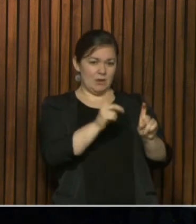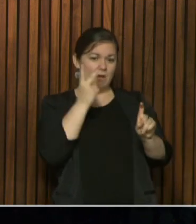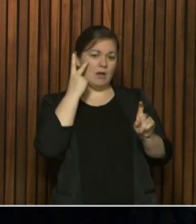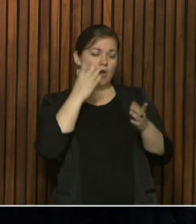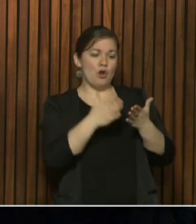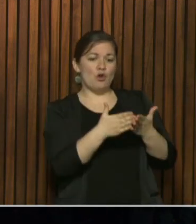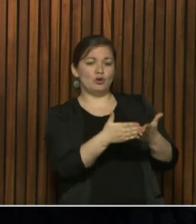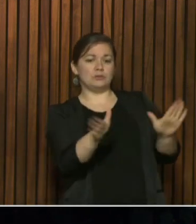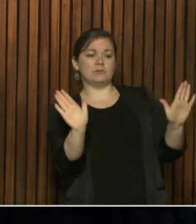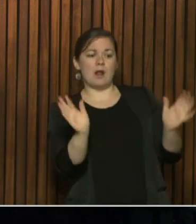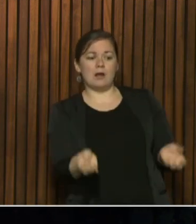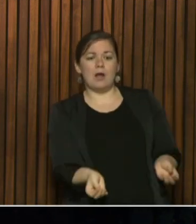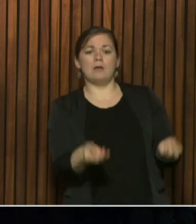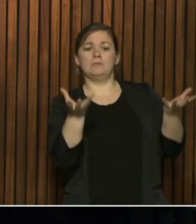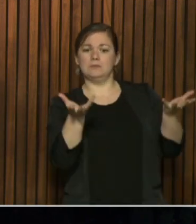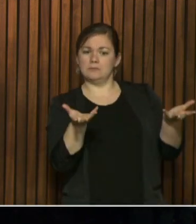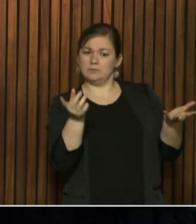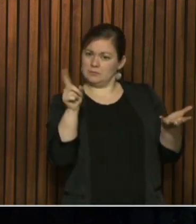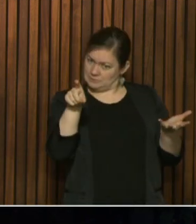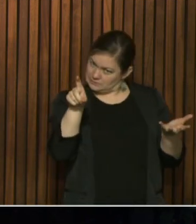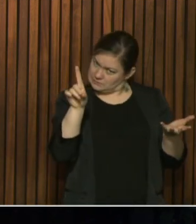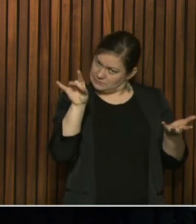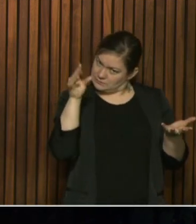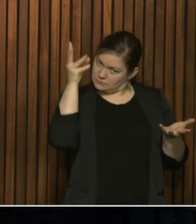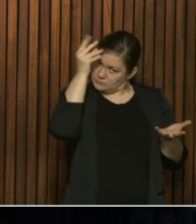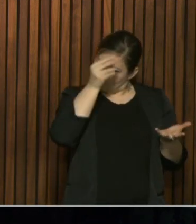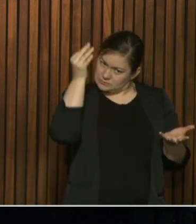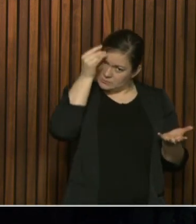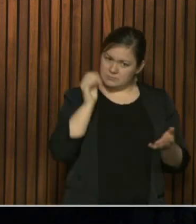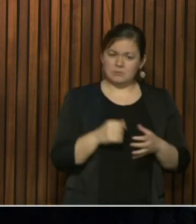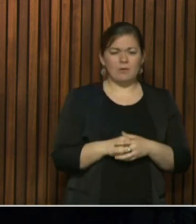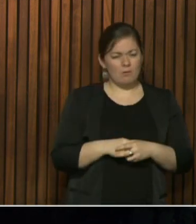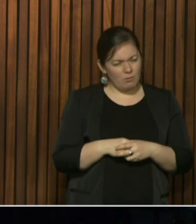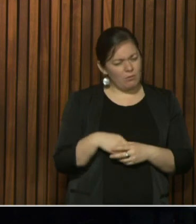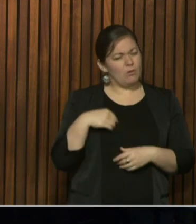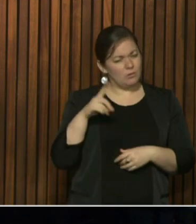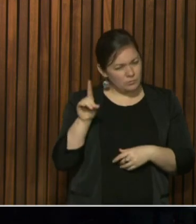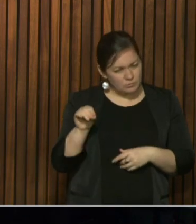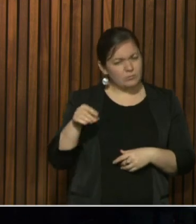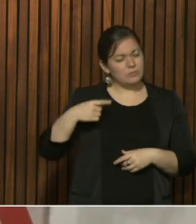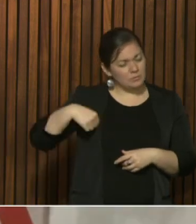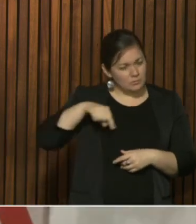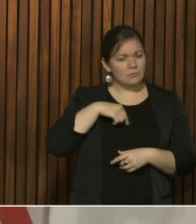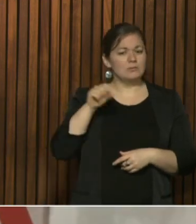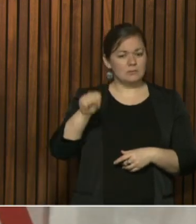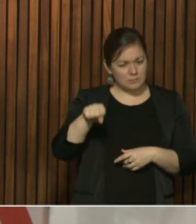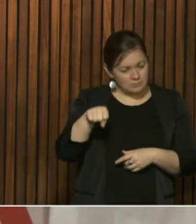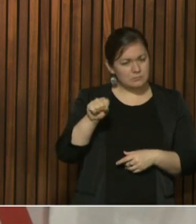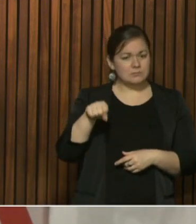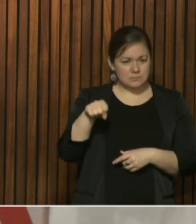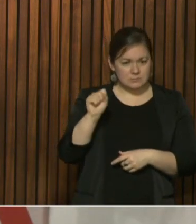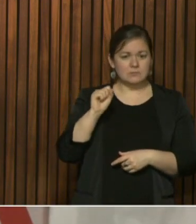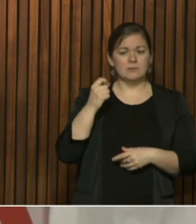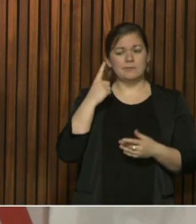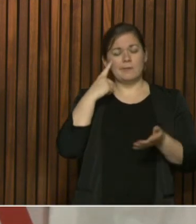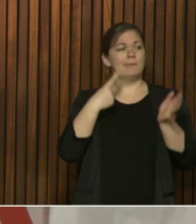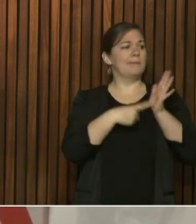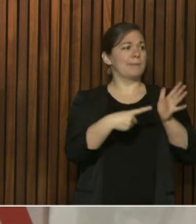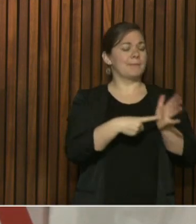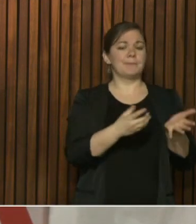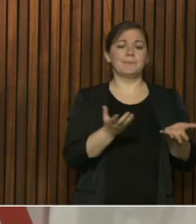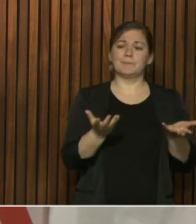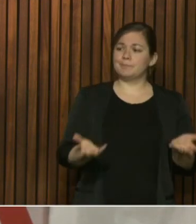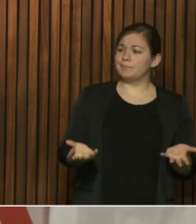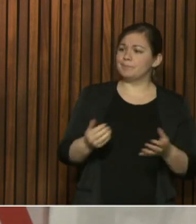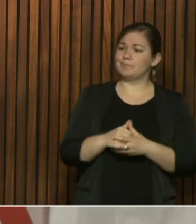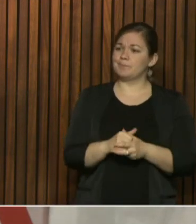Well, we already do sentinel testing of people who are seeing a family, you know, sample